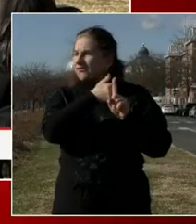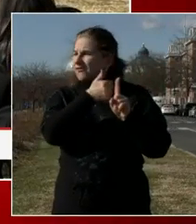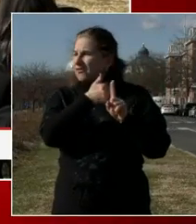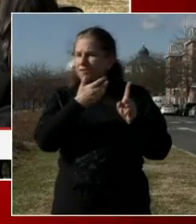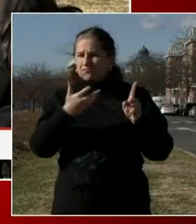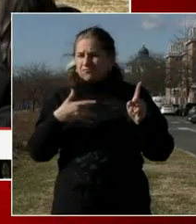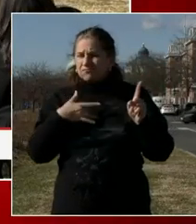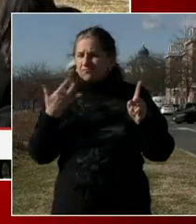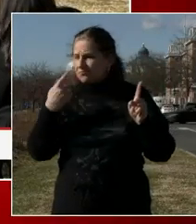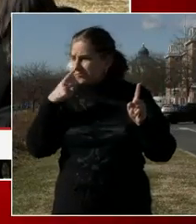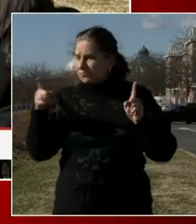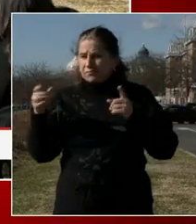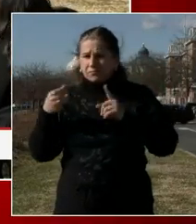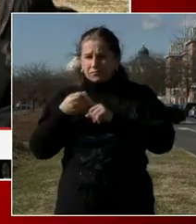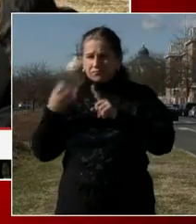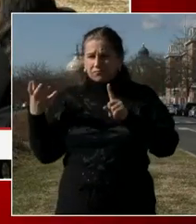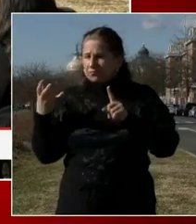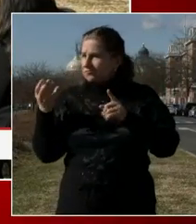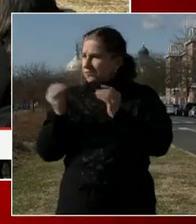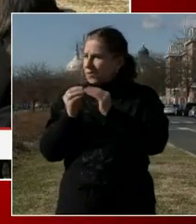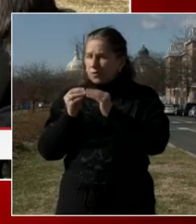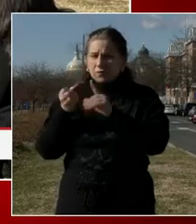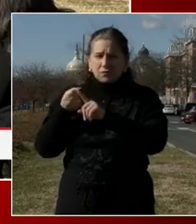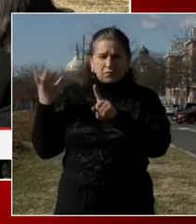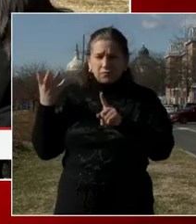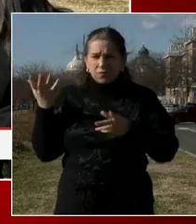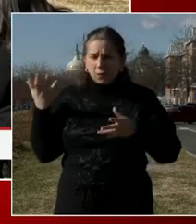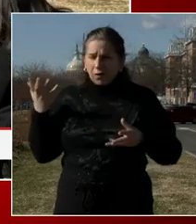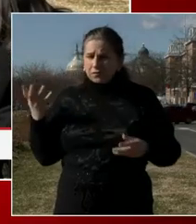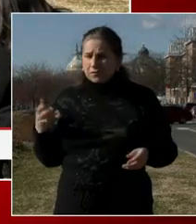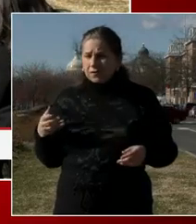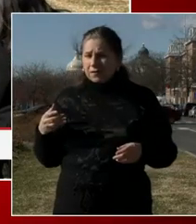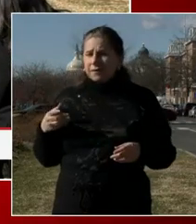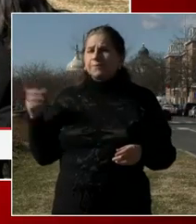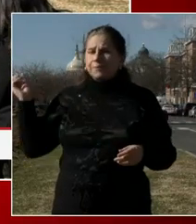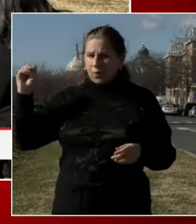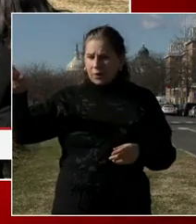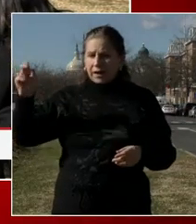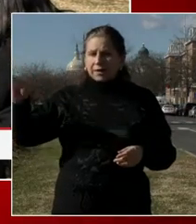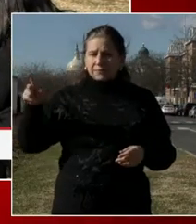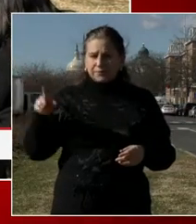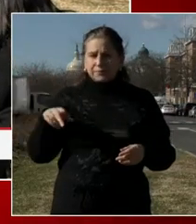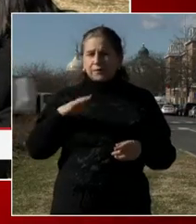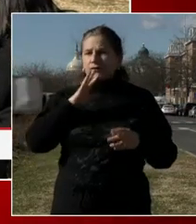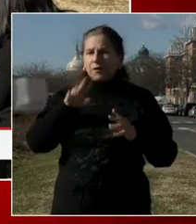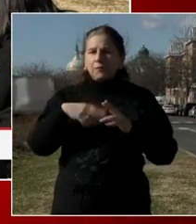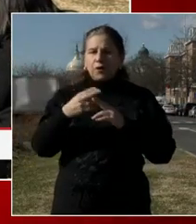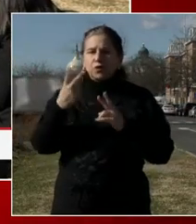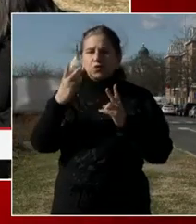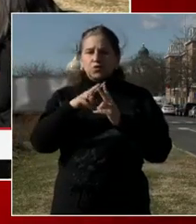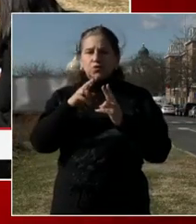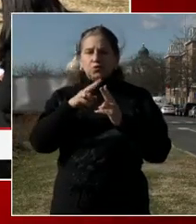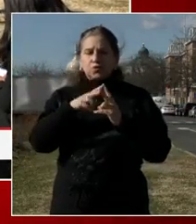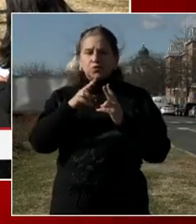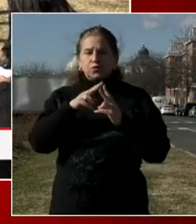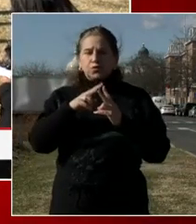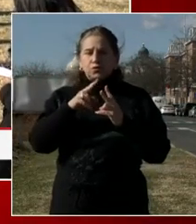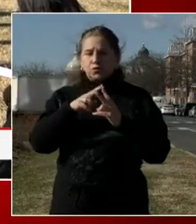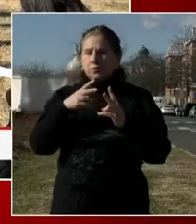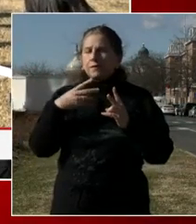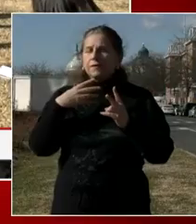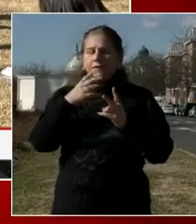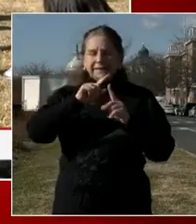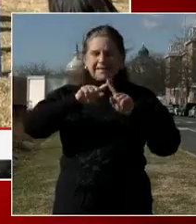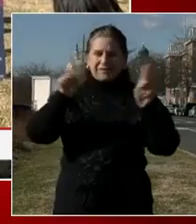working the way that you all want it? Okay, so Stephanie is asking a question about two specific arrests and then the